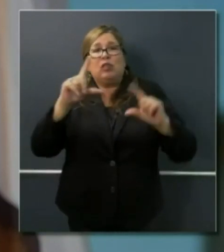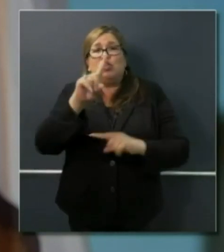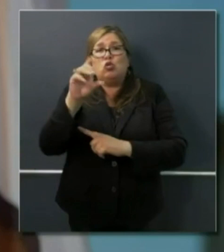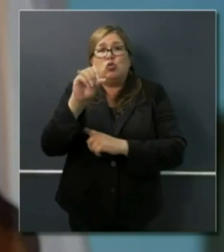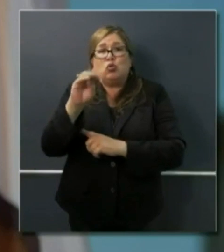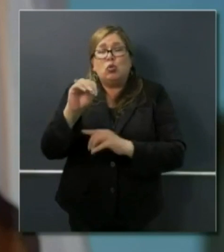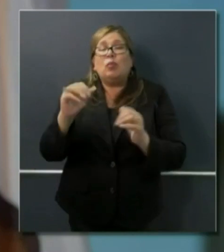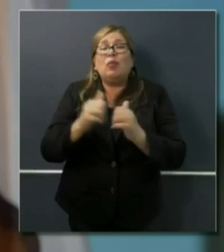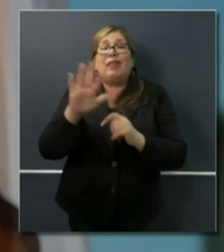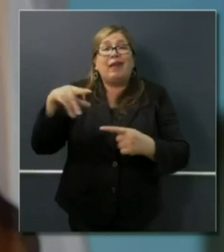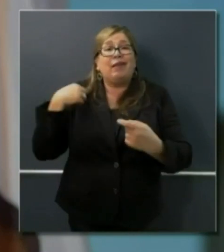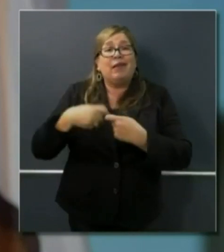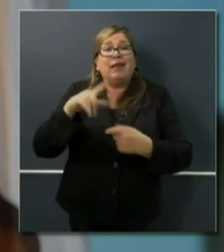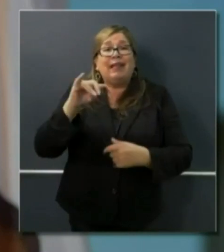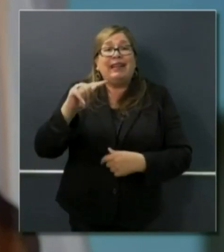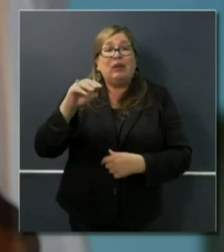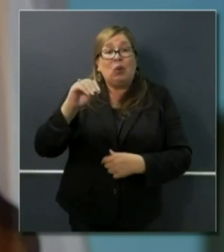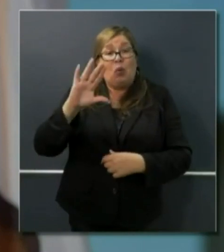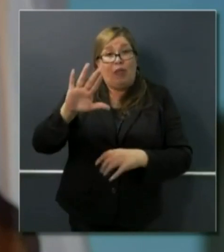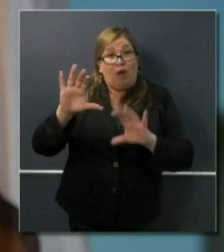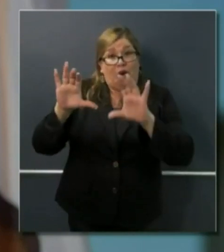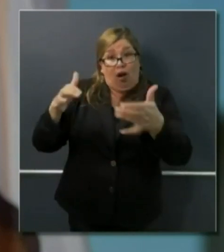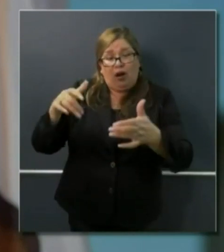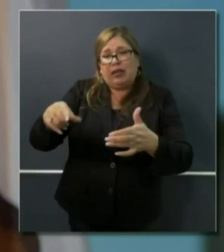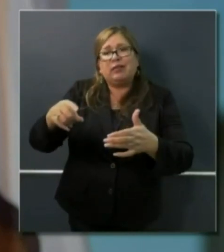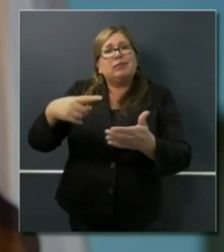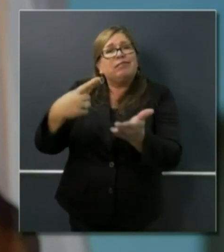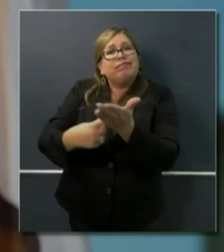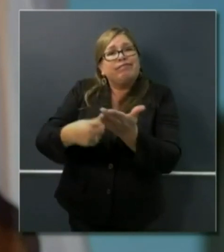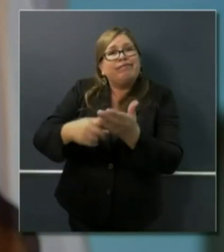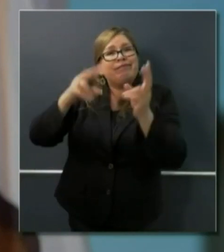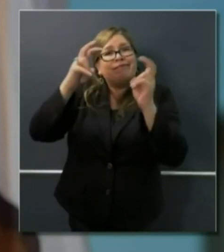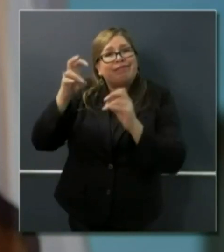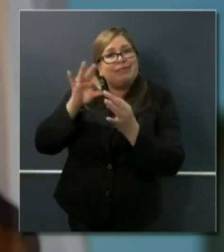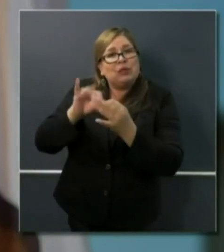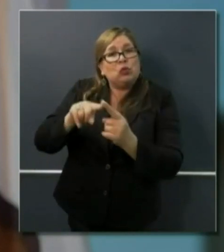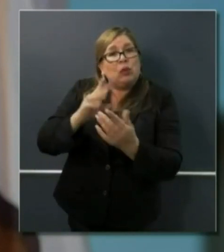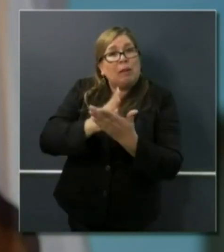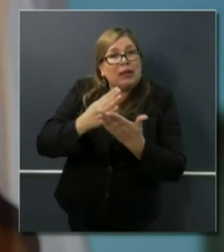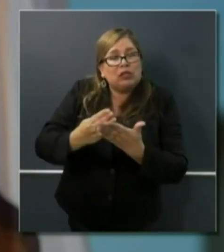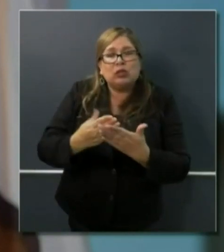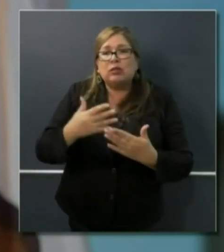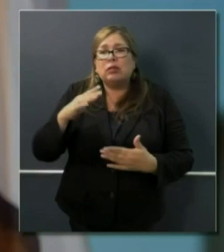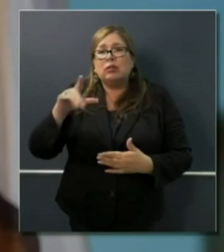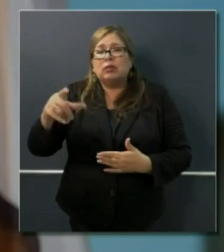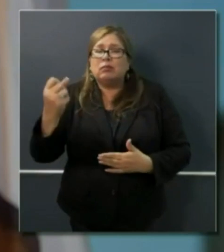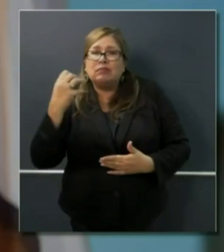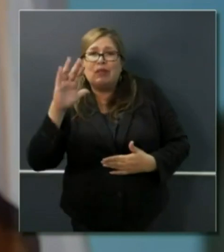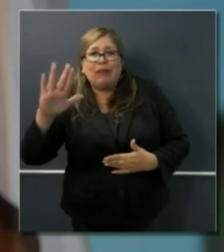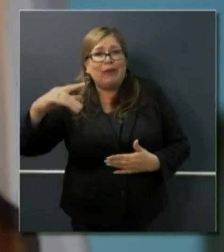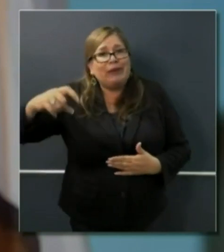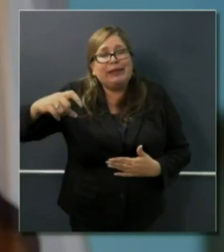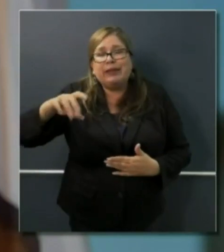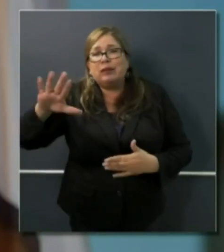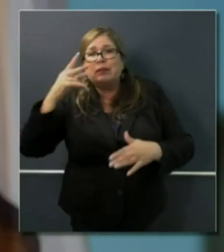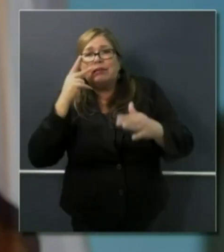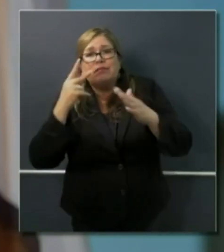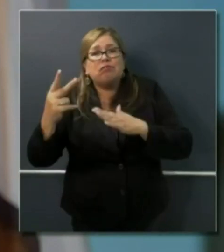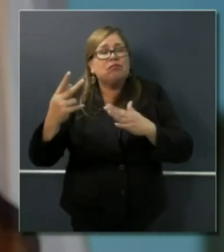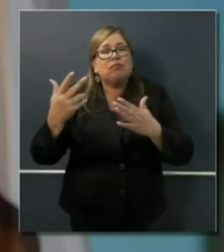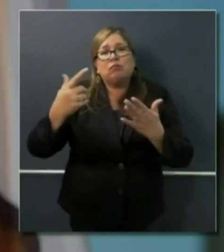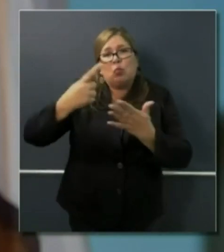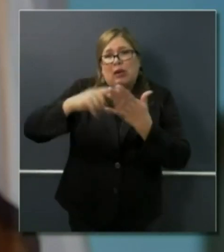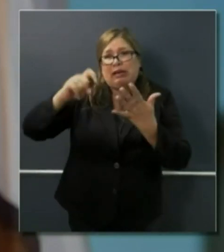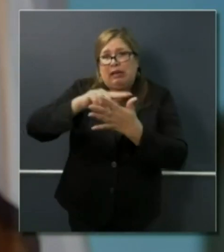precisely about issues related to the budget, expectations and needs related to legislation